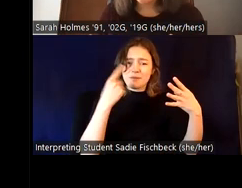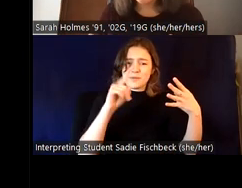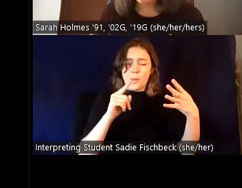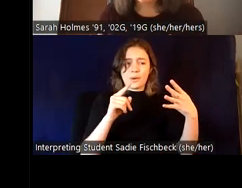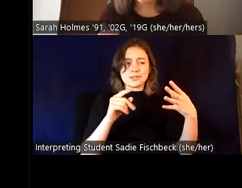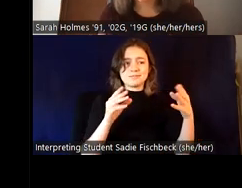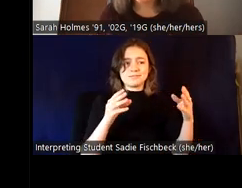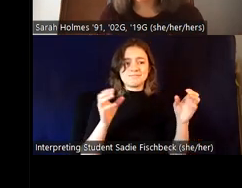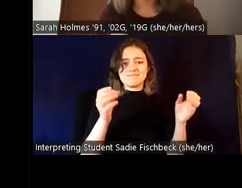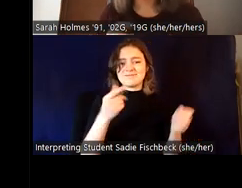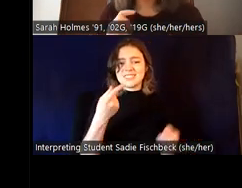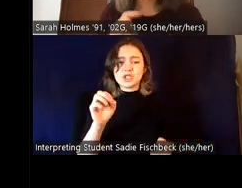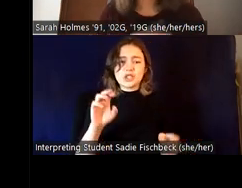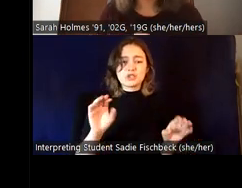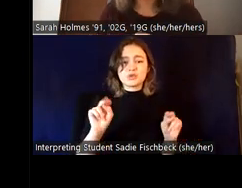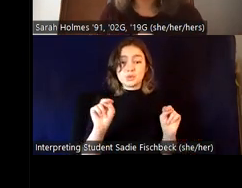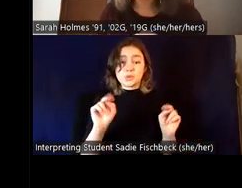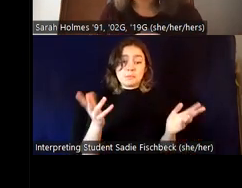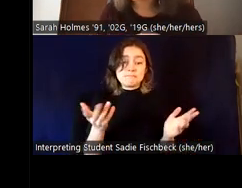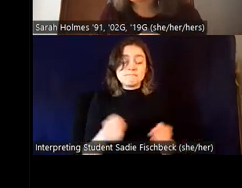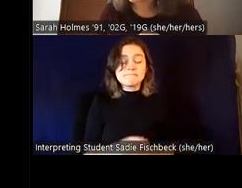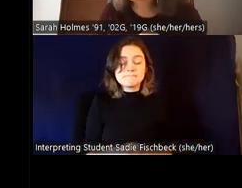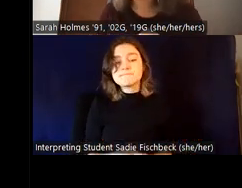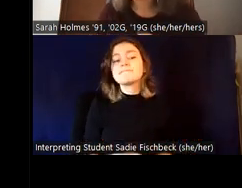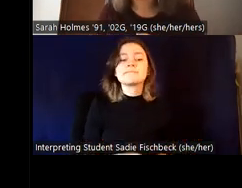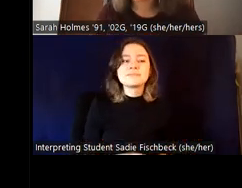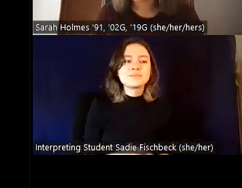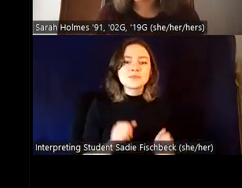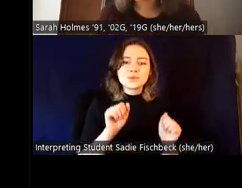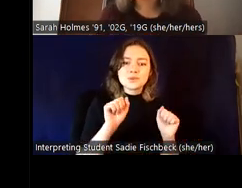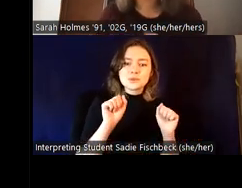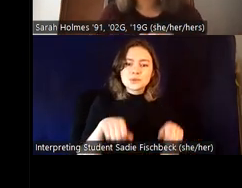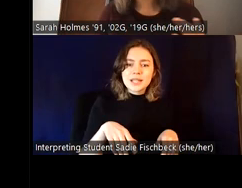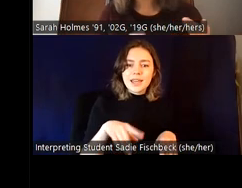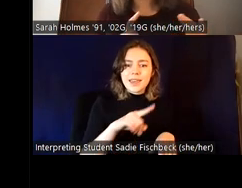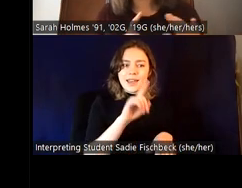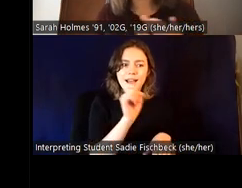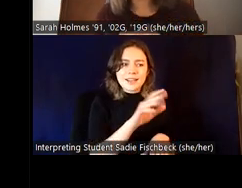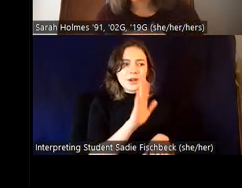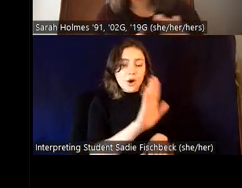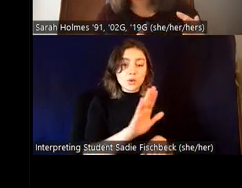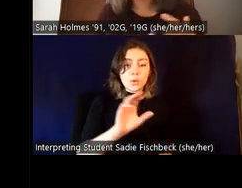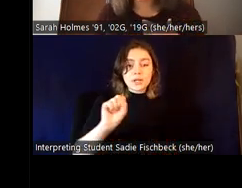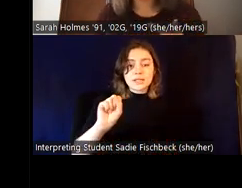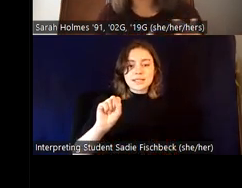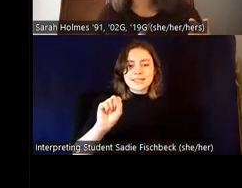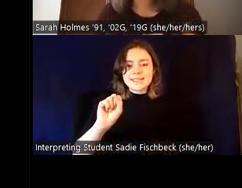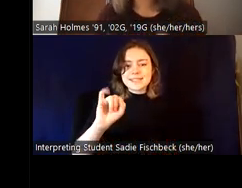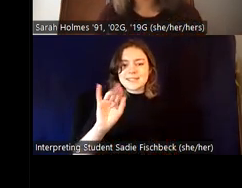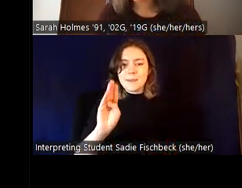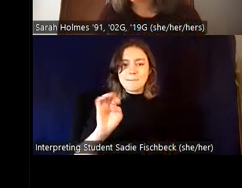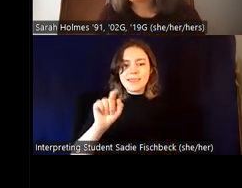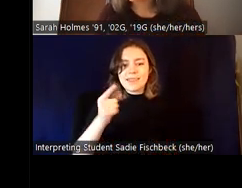relationships with other people, ask about people's siblings instead of brother or sister, talk about spouse, partner,